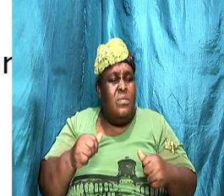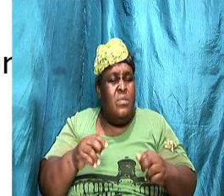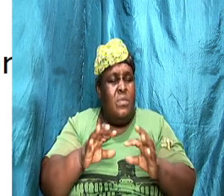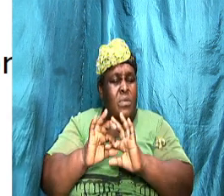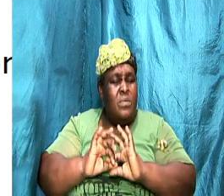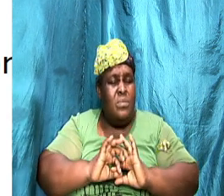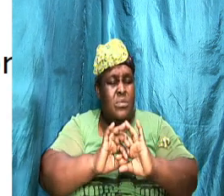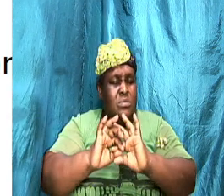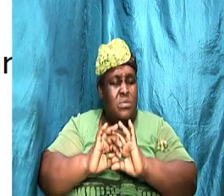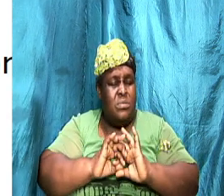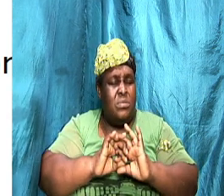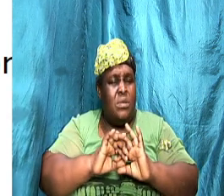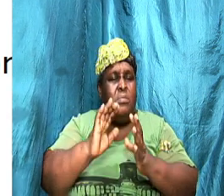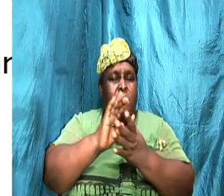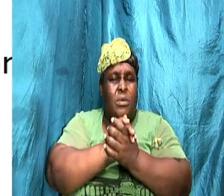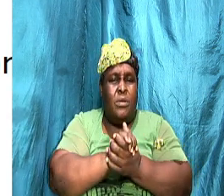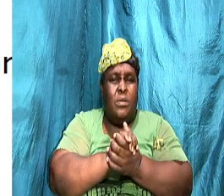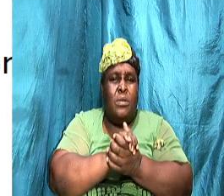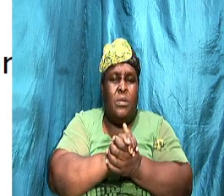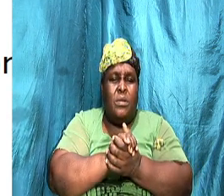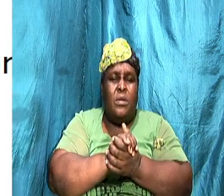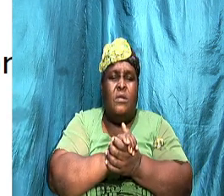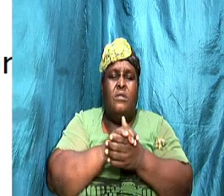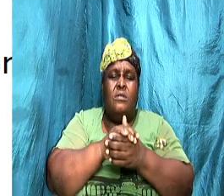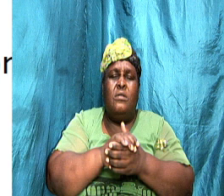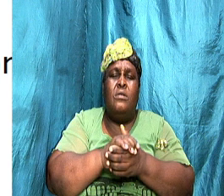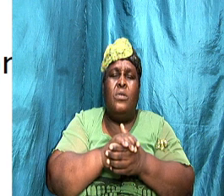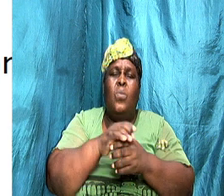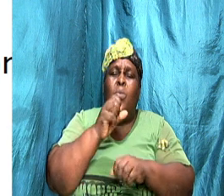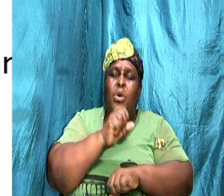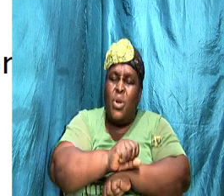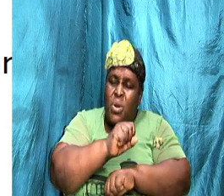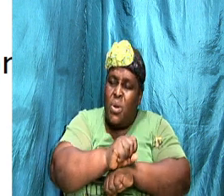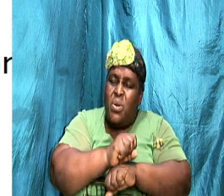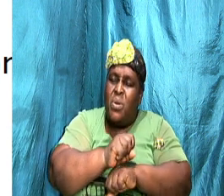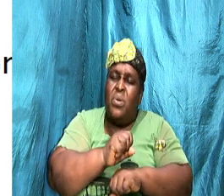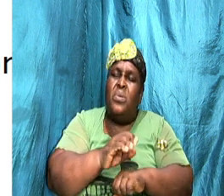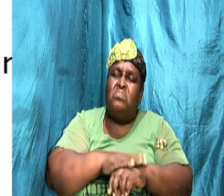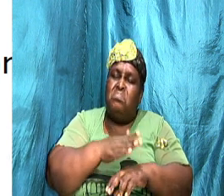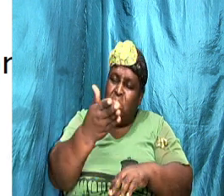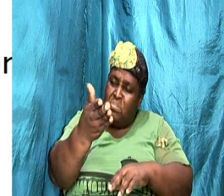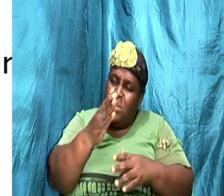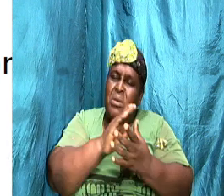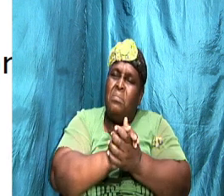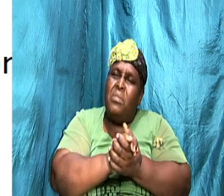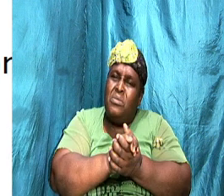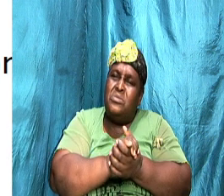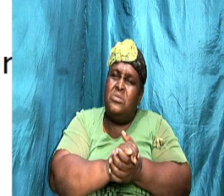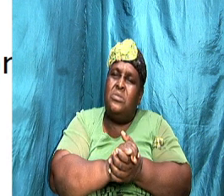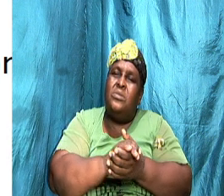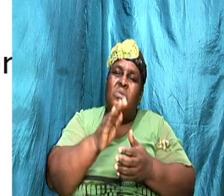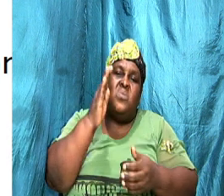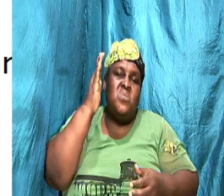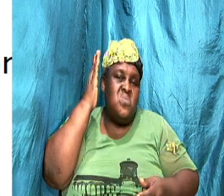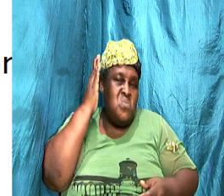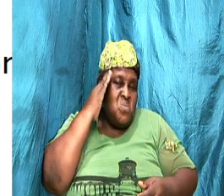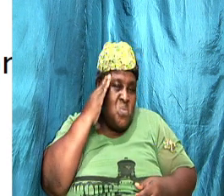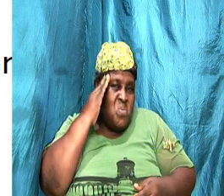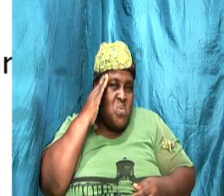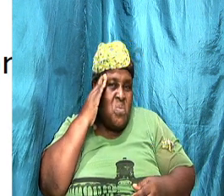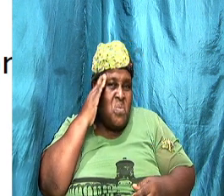back to the drawing board until something works out the next thing look here know the stages of your relationship